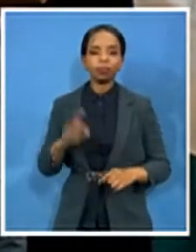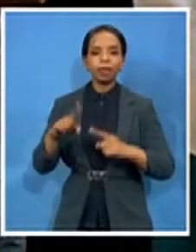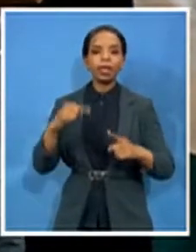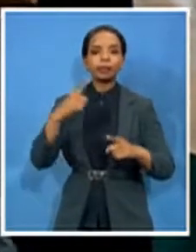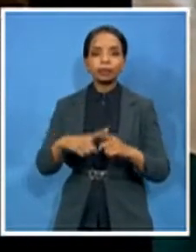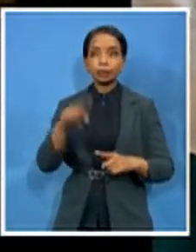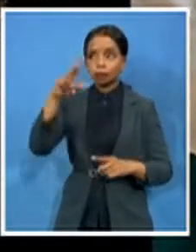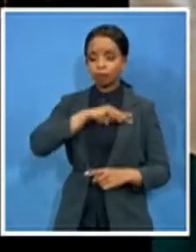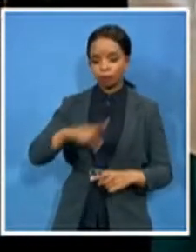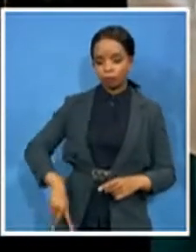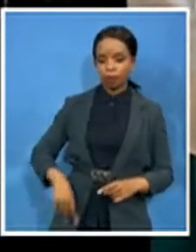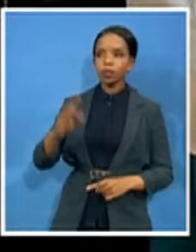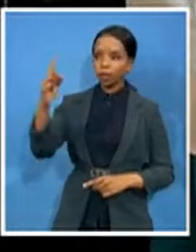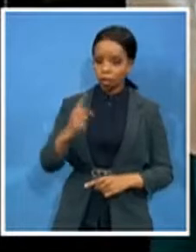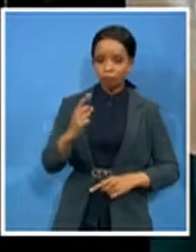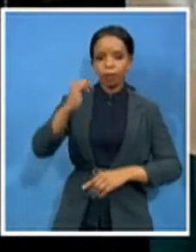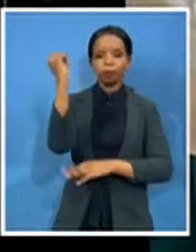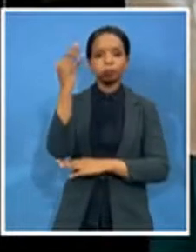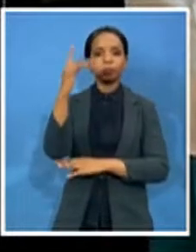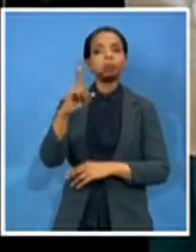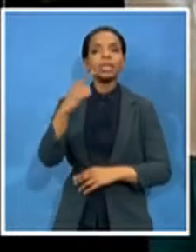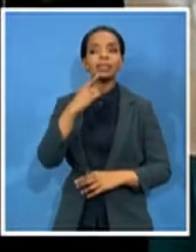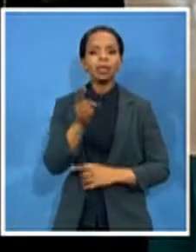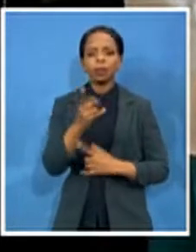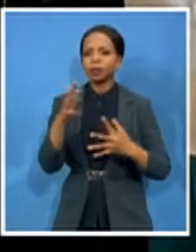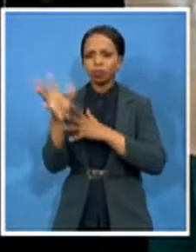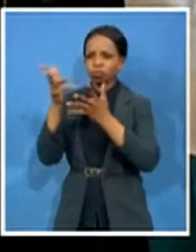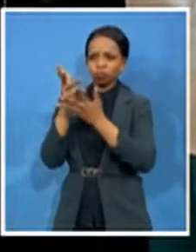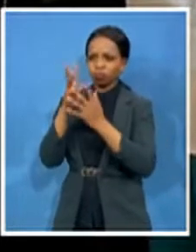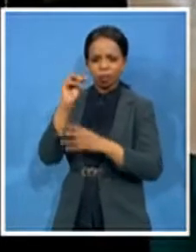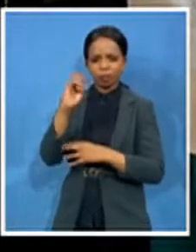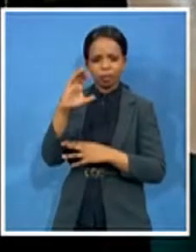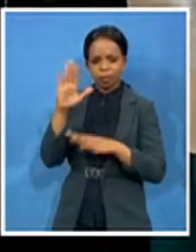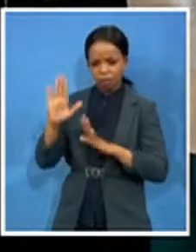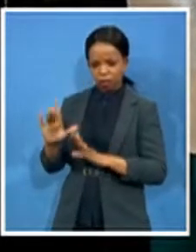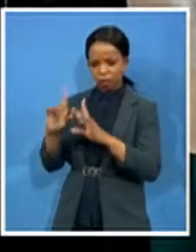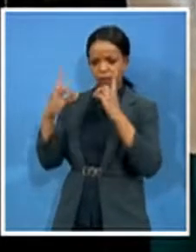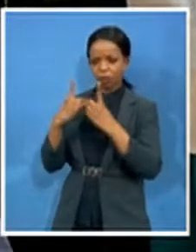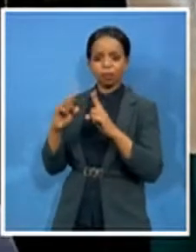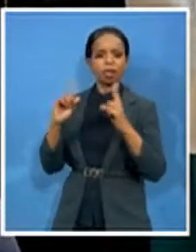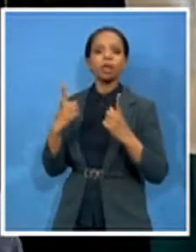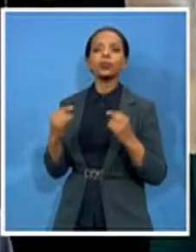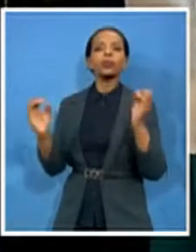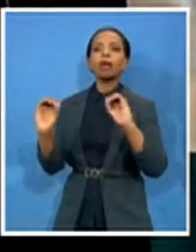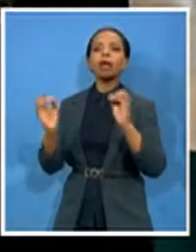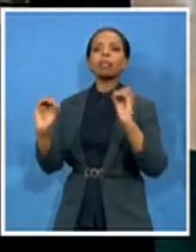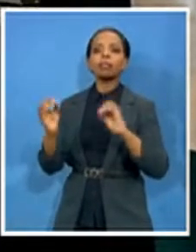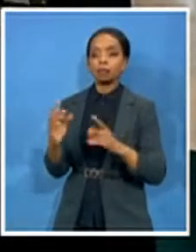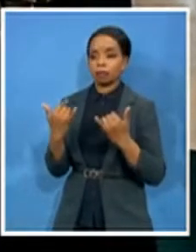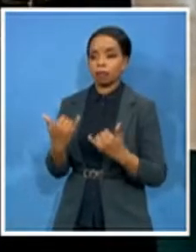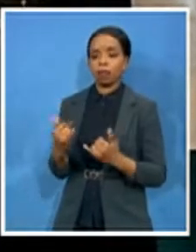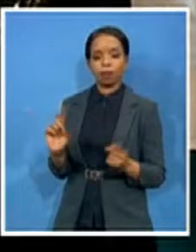department that is mc madota sambat however nothing has been done they are stating that they talked to several managers